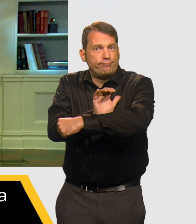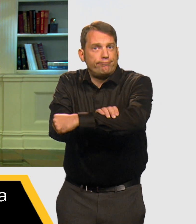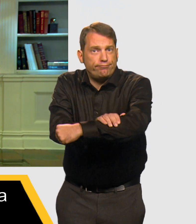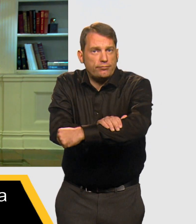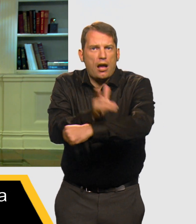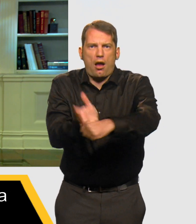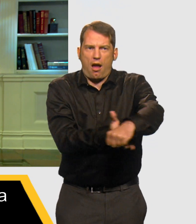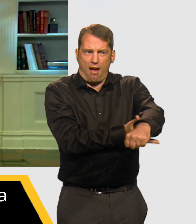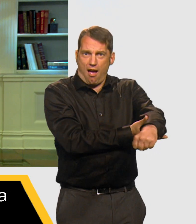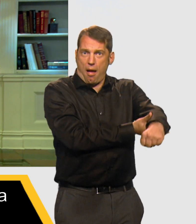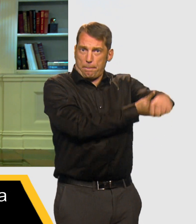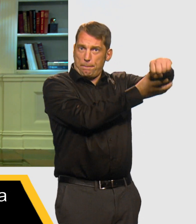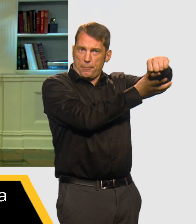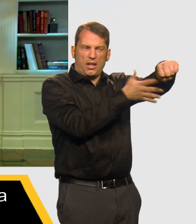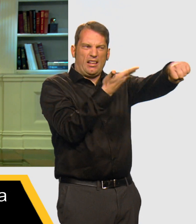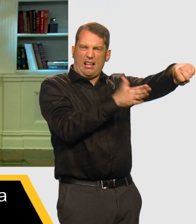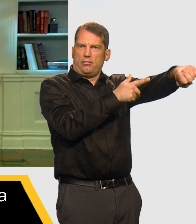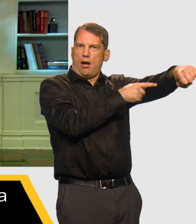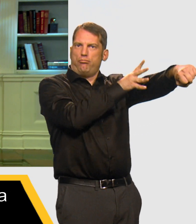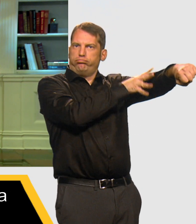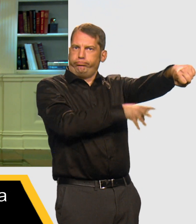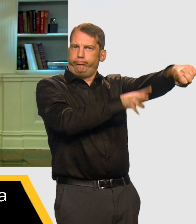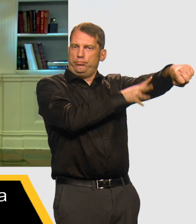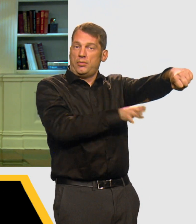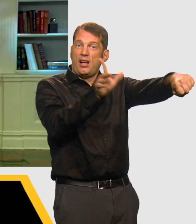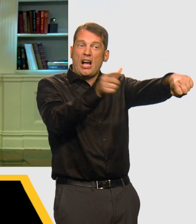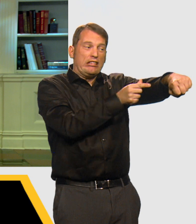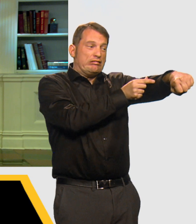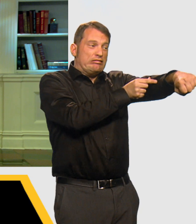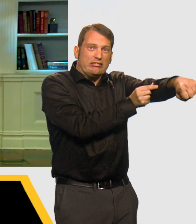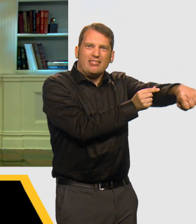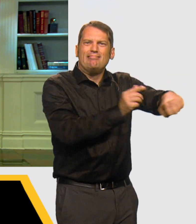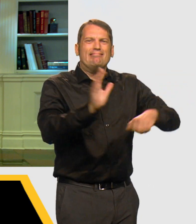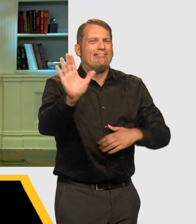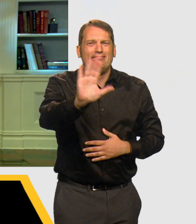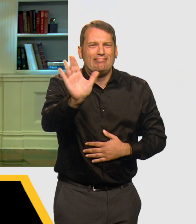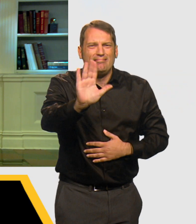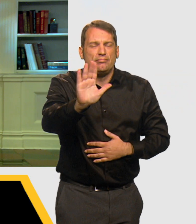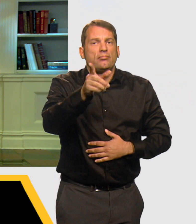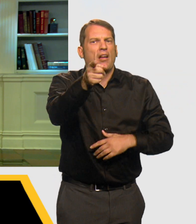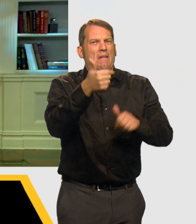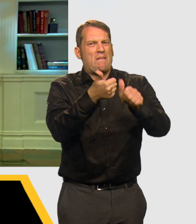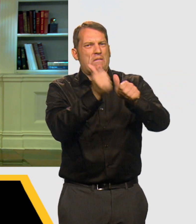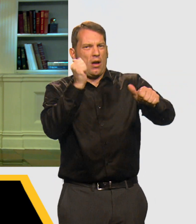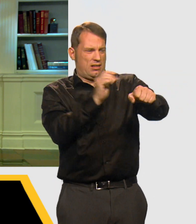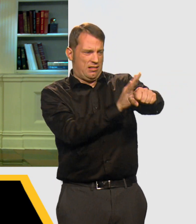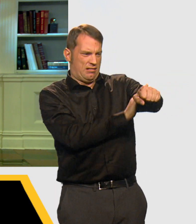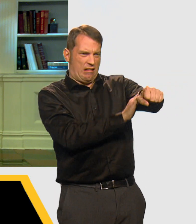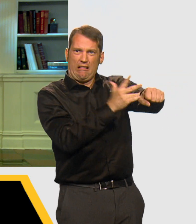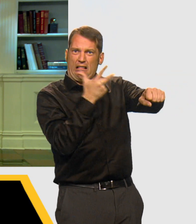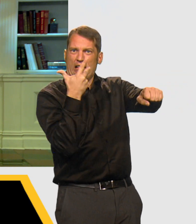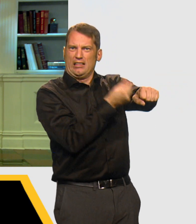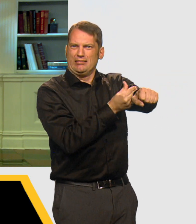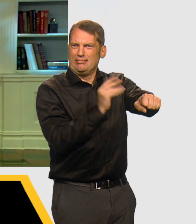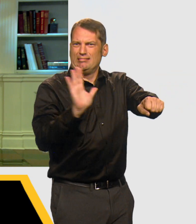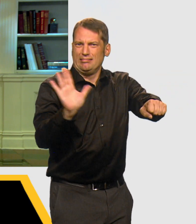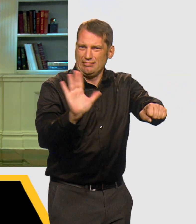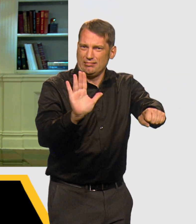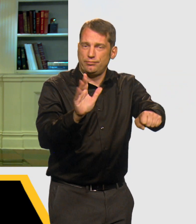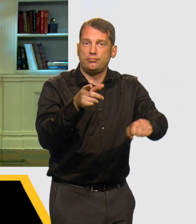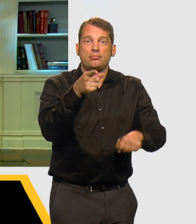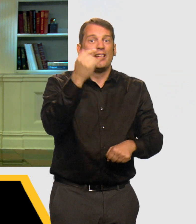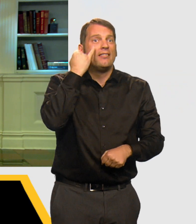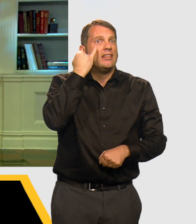water or use a clean, warm compress. Elevate the area and let it drain. Do not squeeze the abscess.